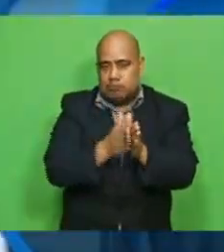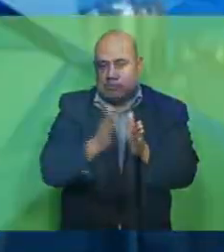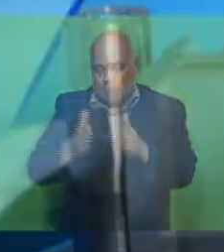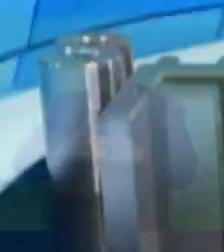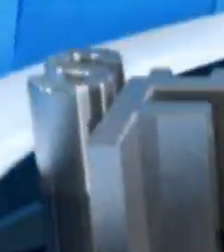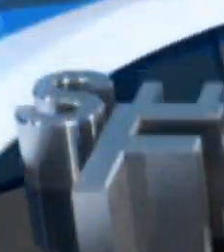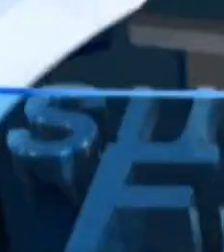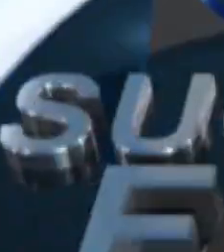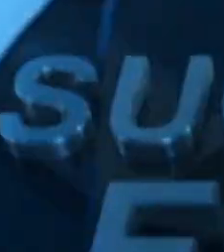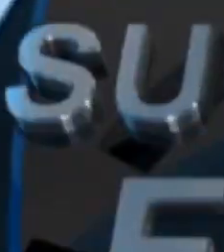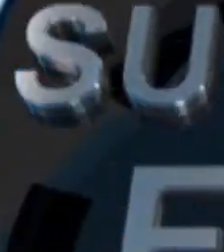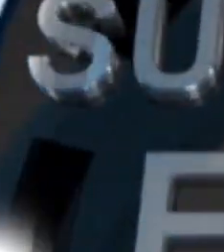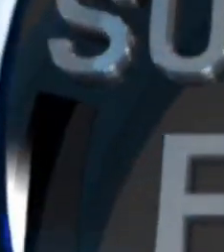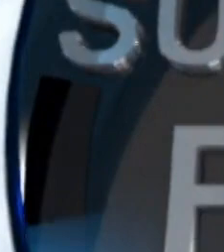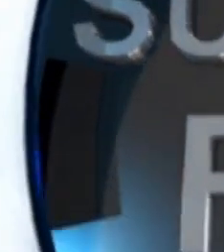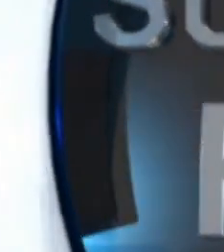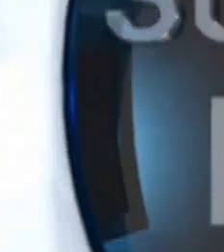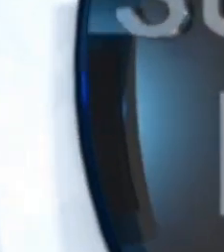news